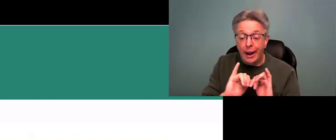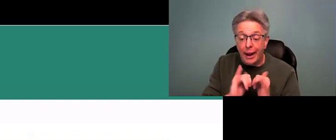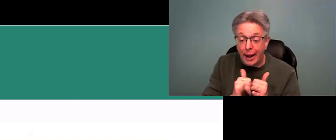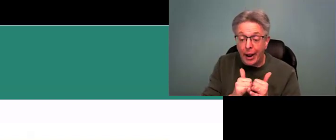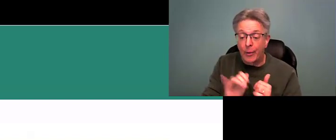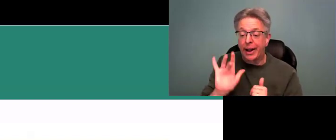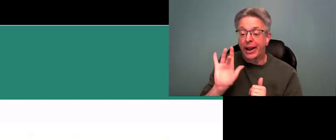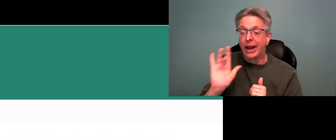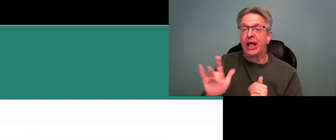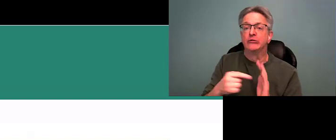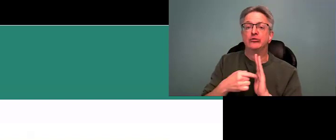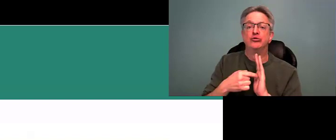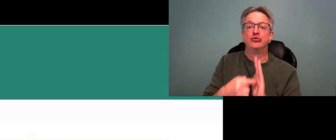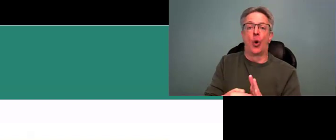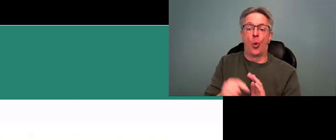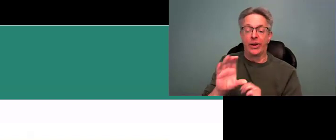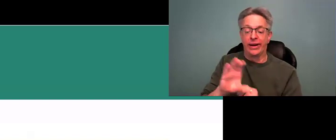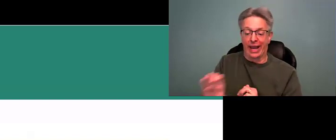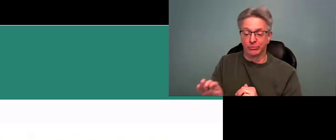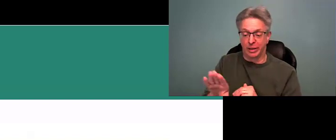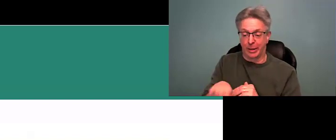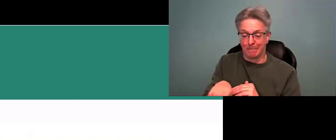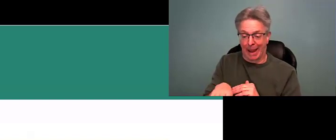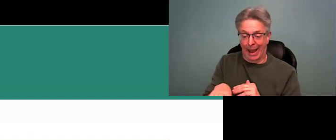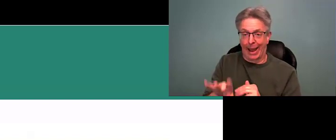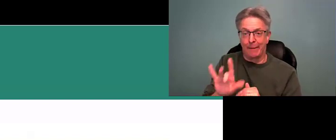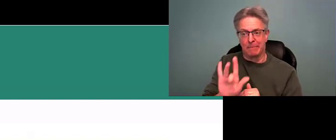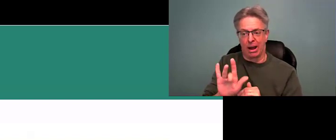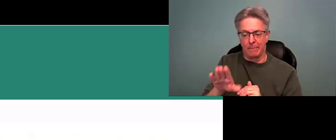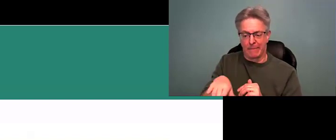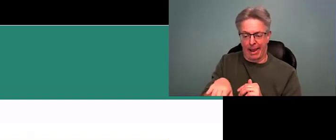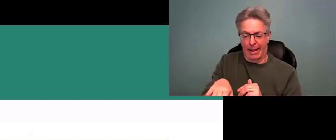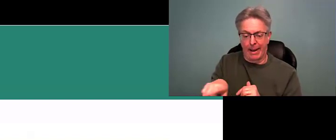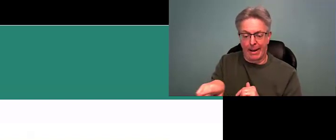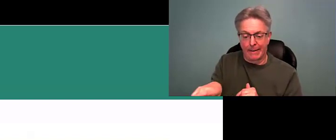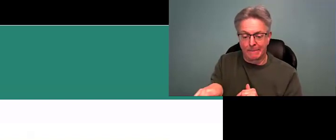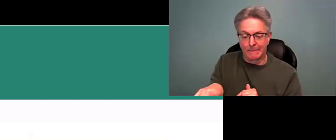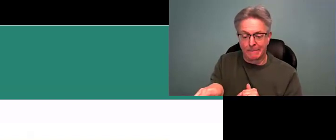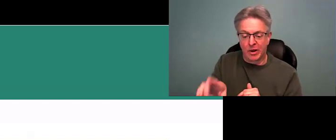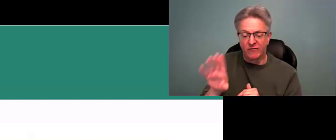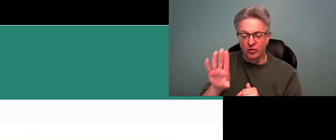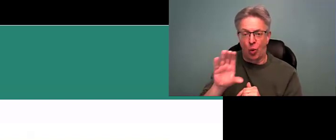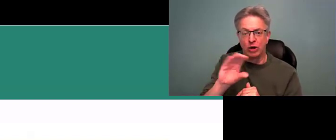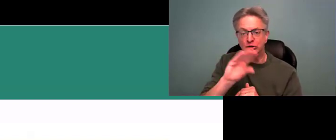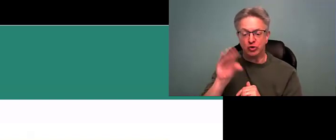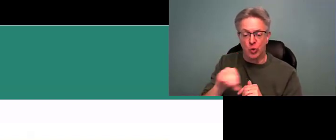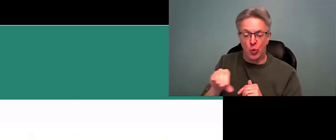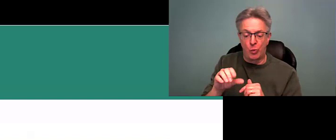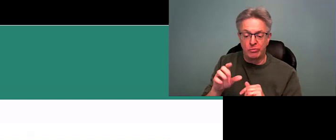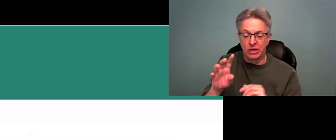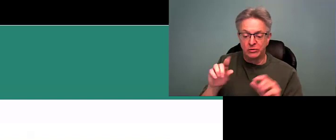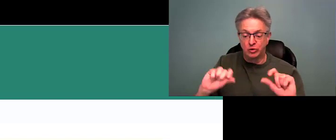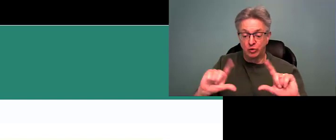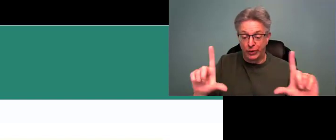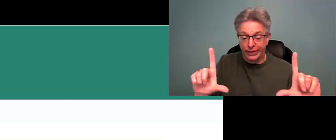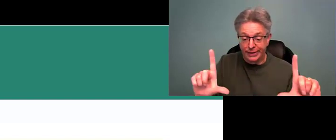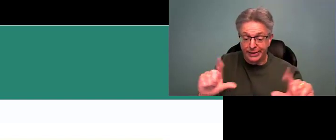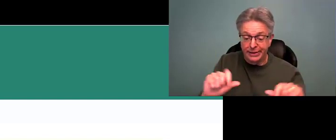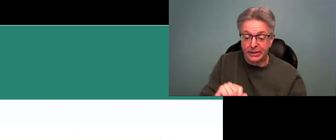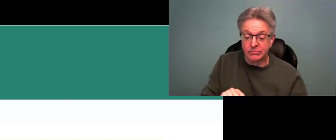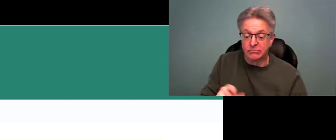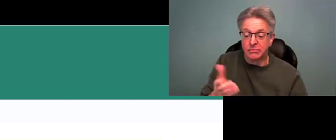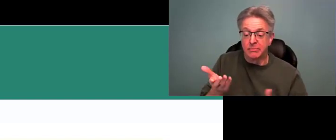To turn on the captioning, you'll want to click Show Captions. And that is a button at the bottom of your Zoom screen.